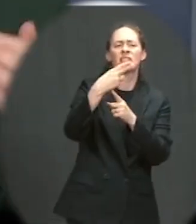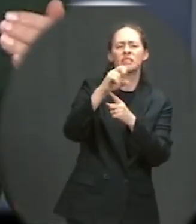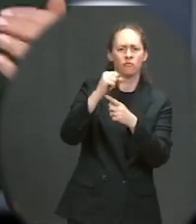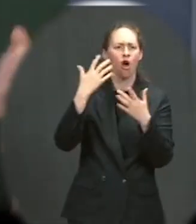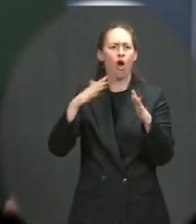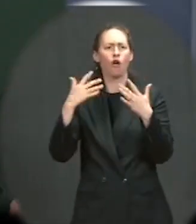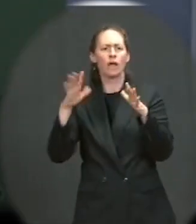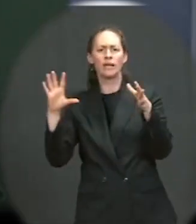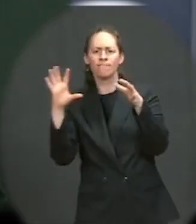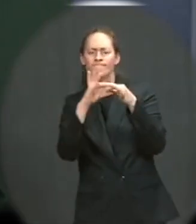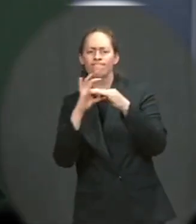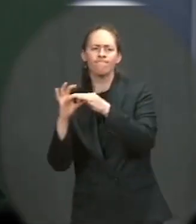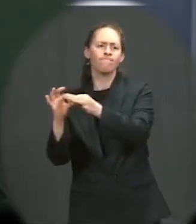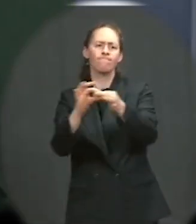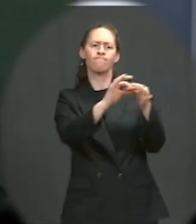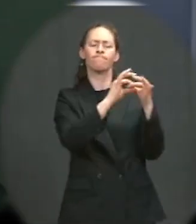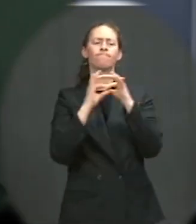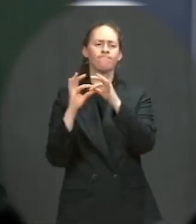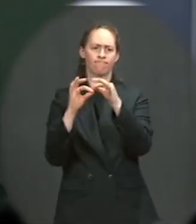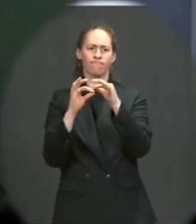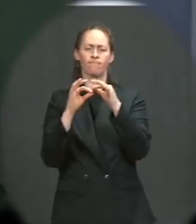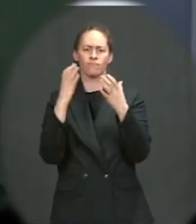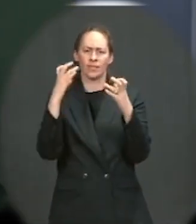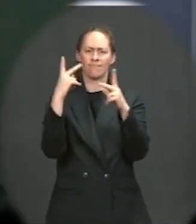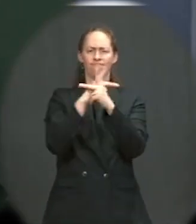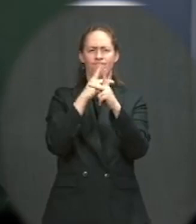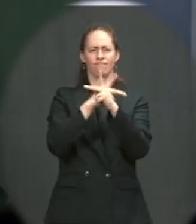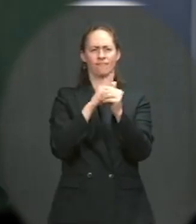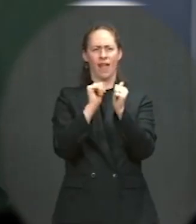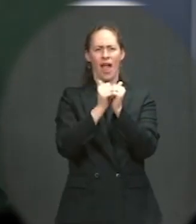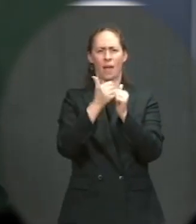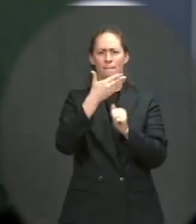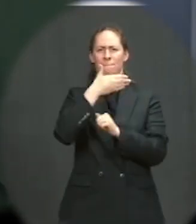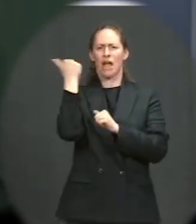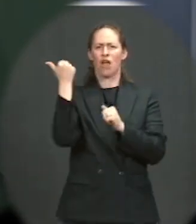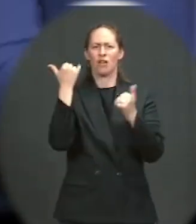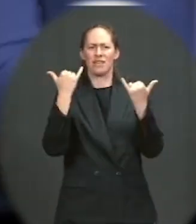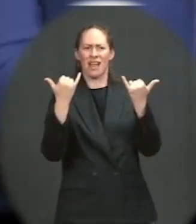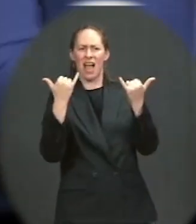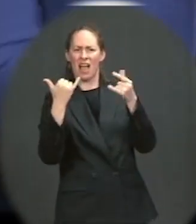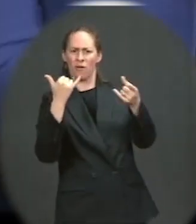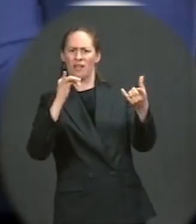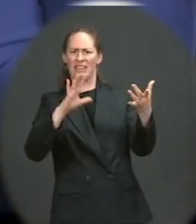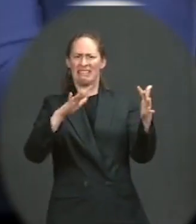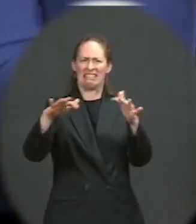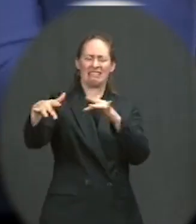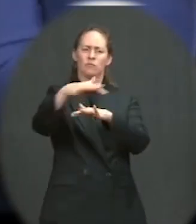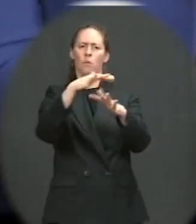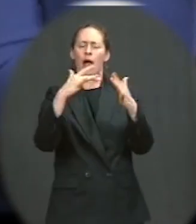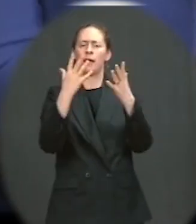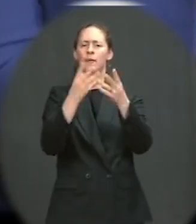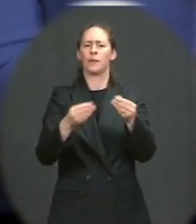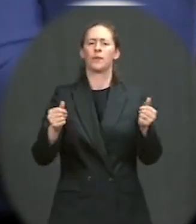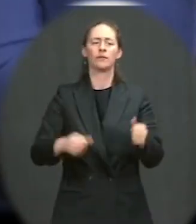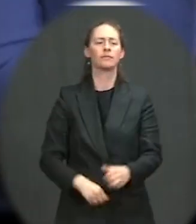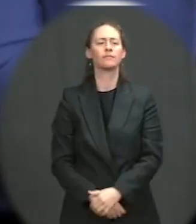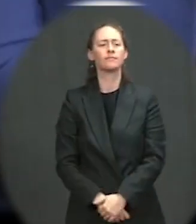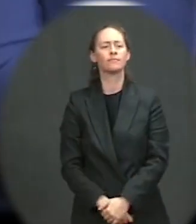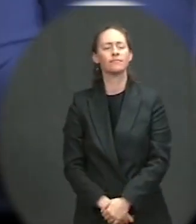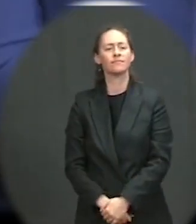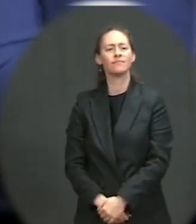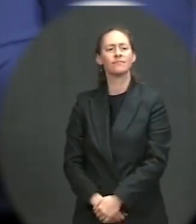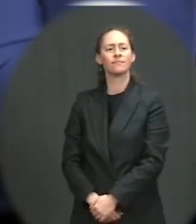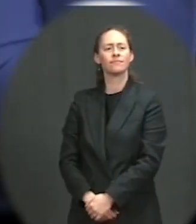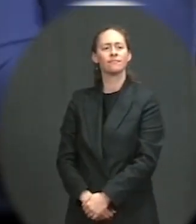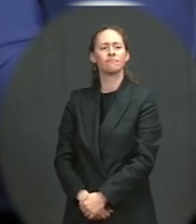causes and work in coordination to get the situation under control. Sure. And then on voting rights, the president's statement yesterday said